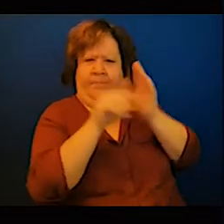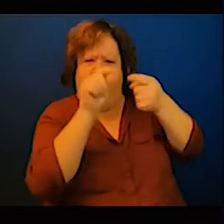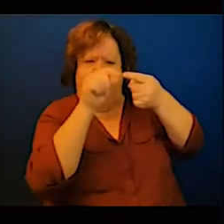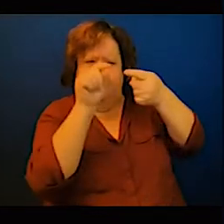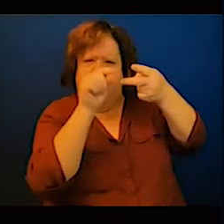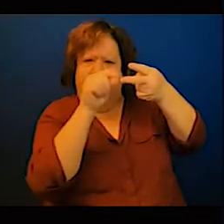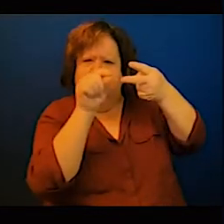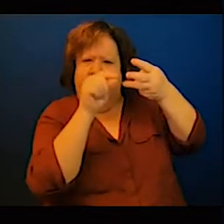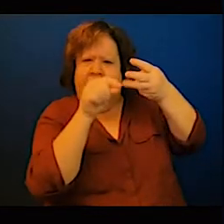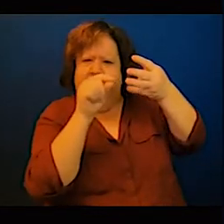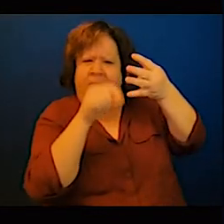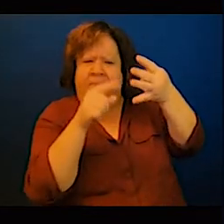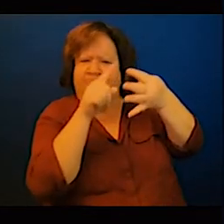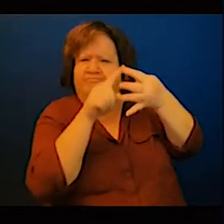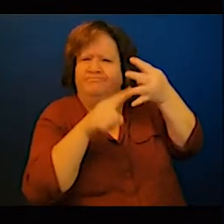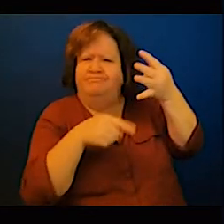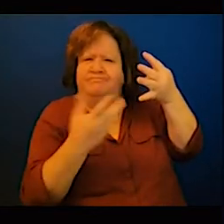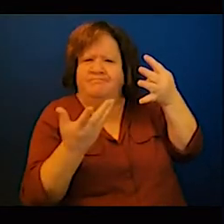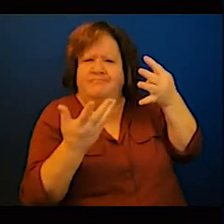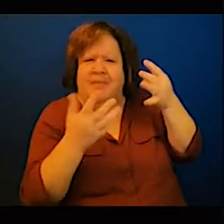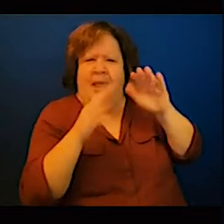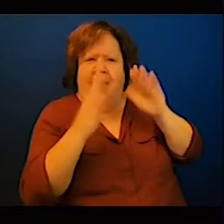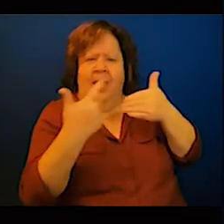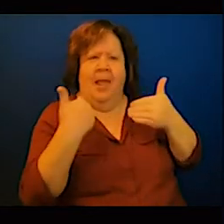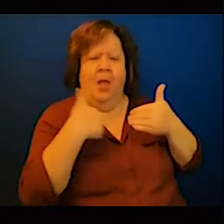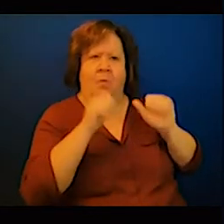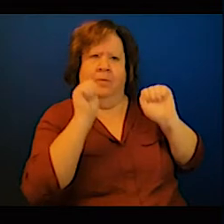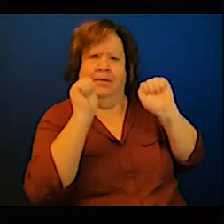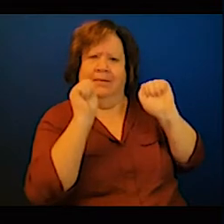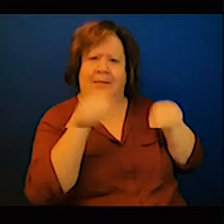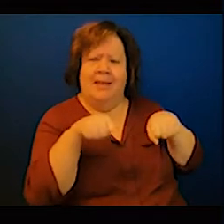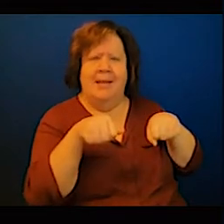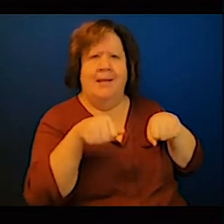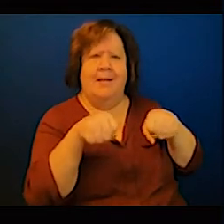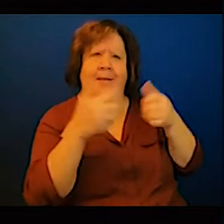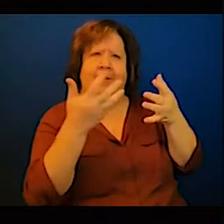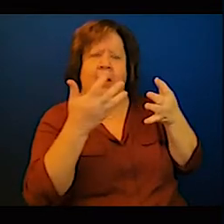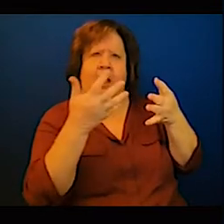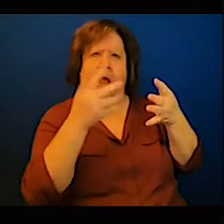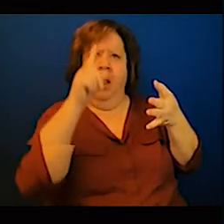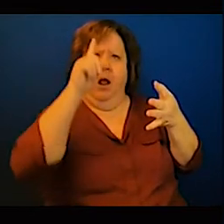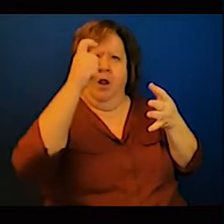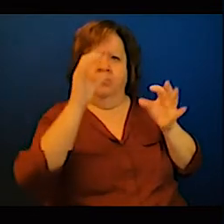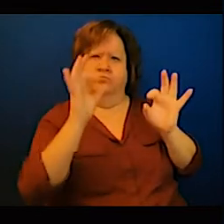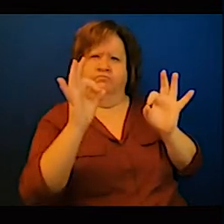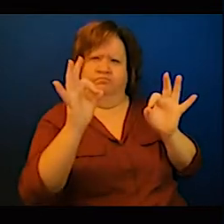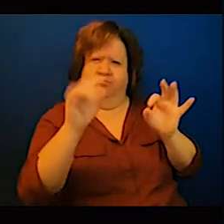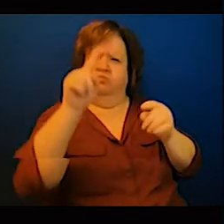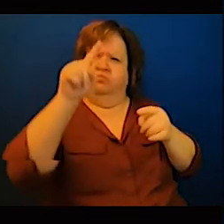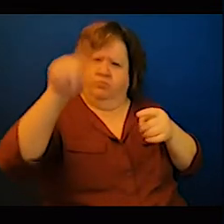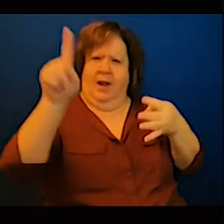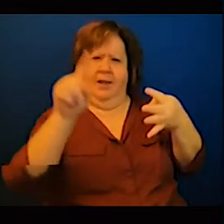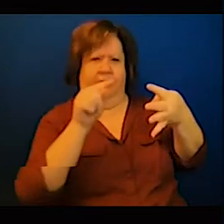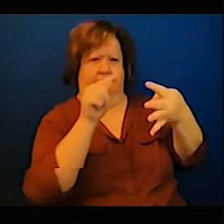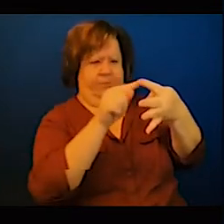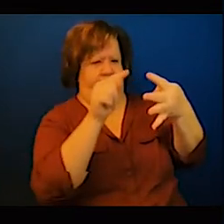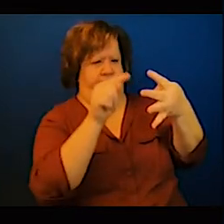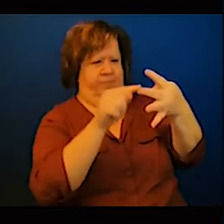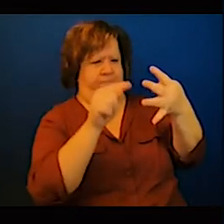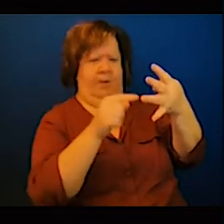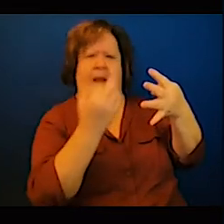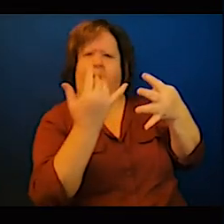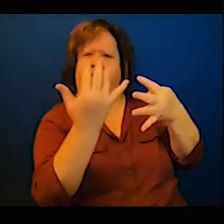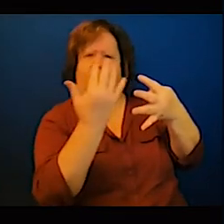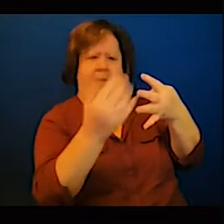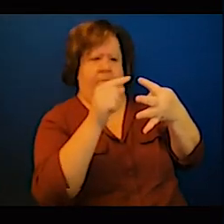appropriate figure. And then the second question is, you know, are there variances between different, you different African